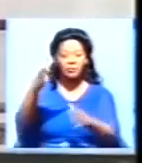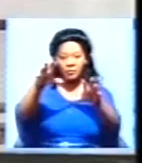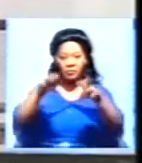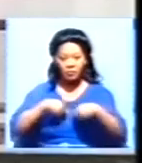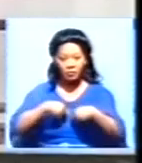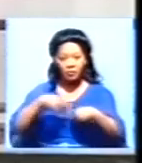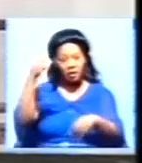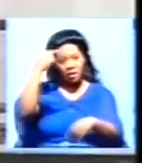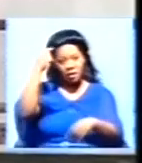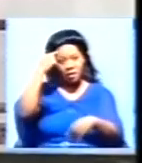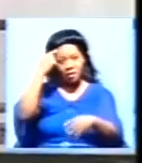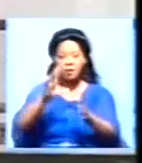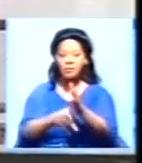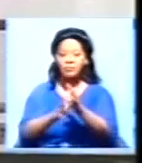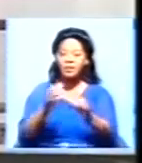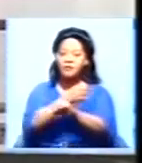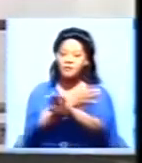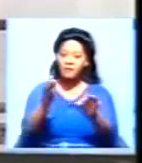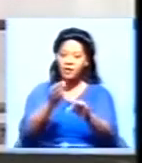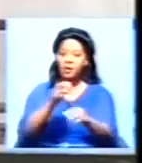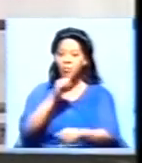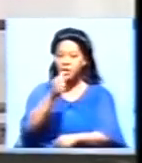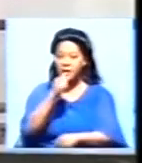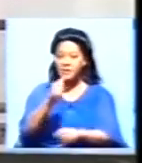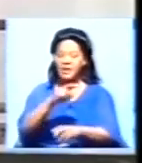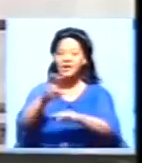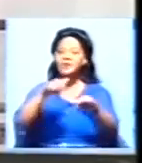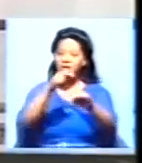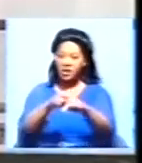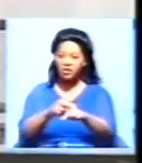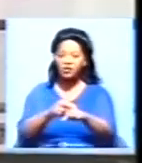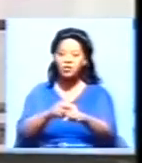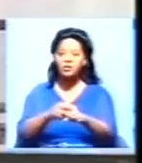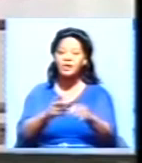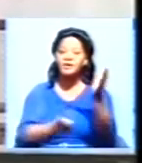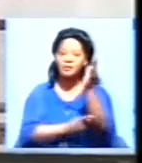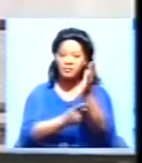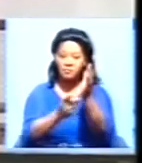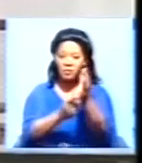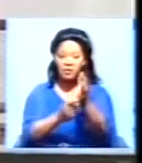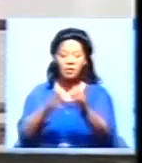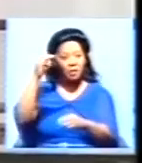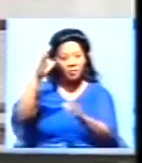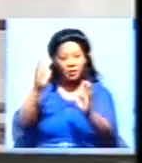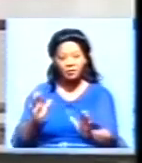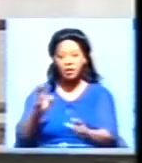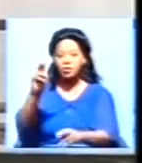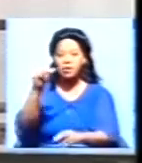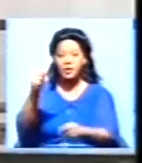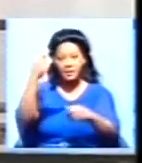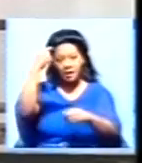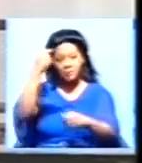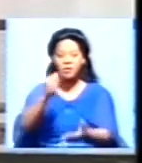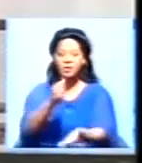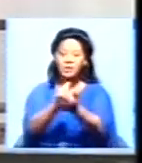the role that a free press plays in national development. The minister called on the U.S. government to